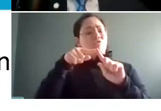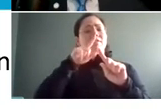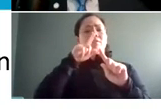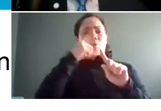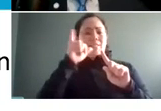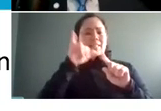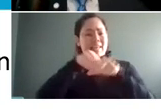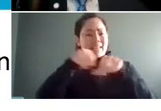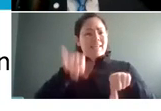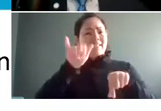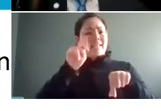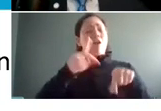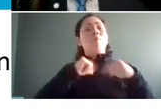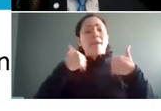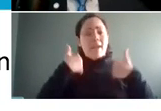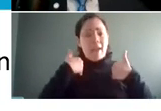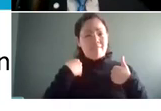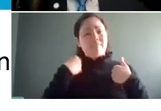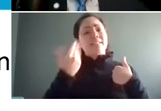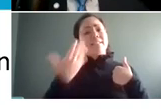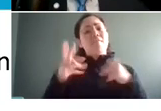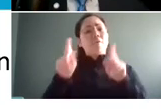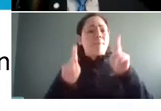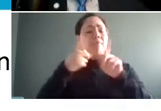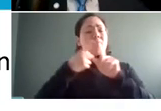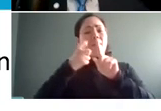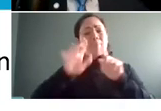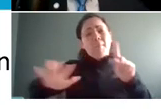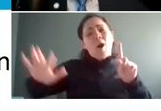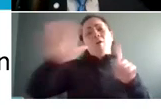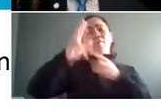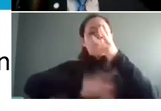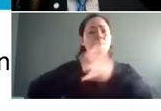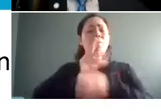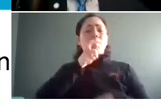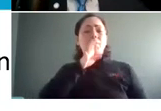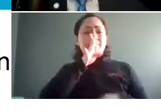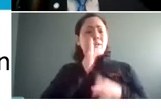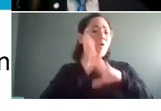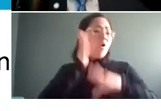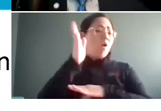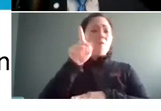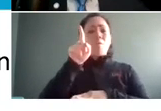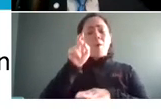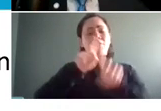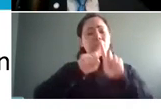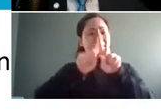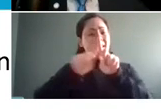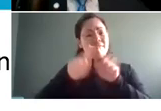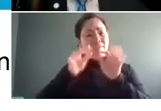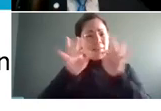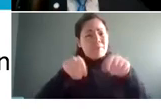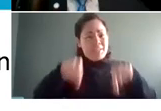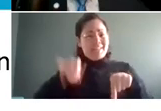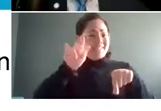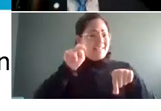do host people from uh different global locations who speak over 100 different languages across our region so it